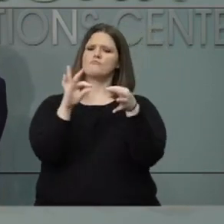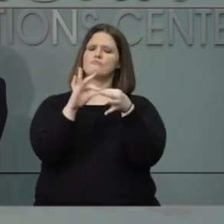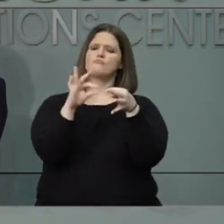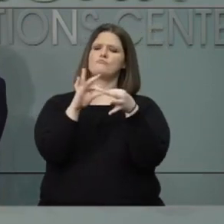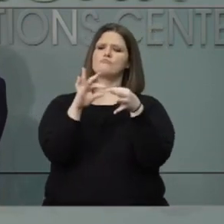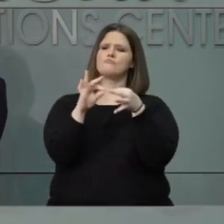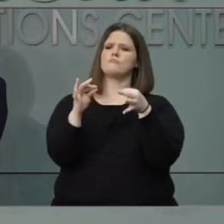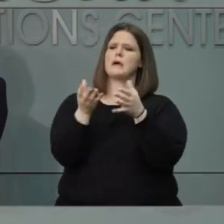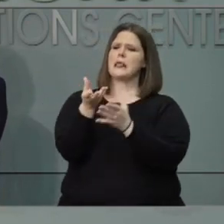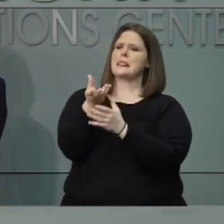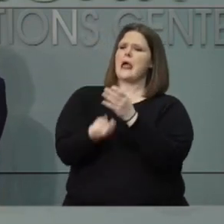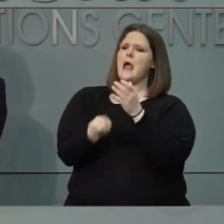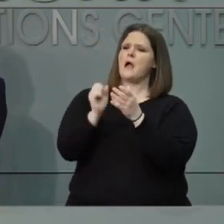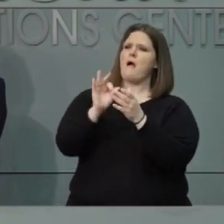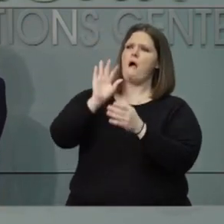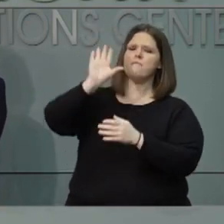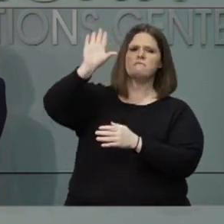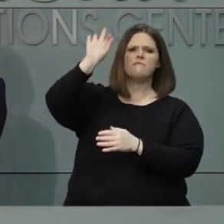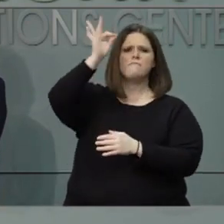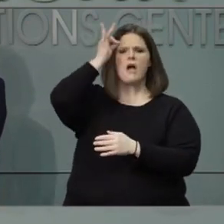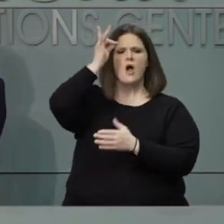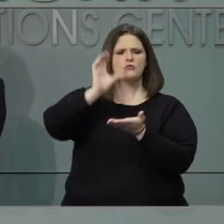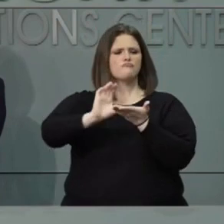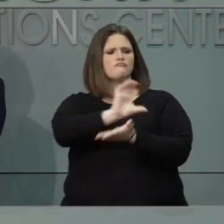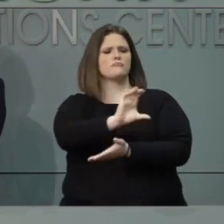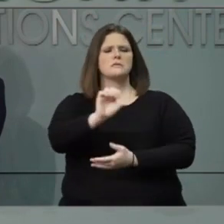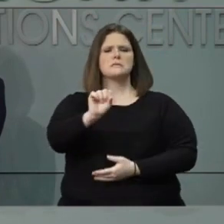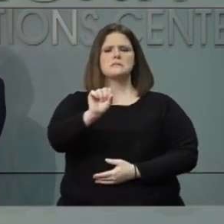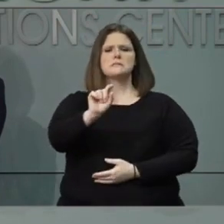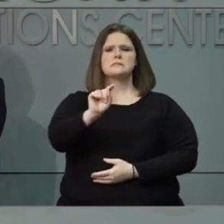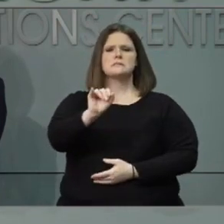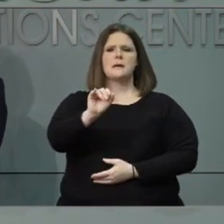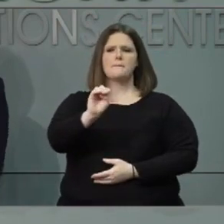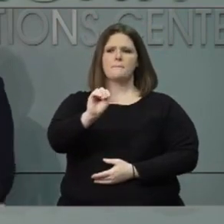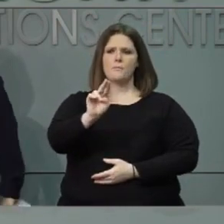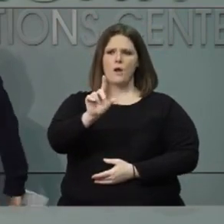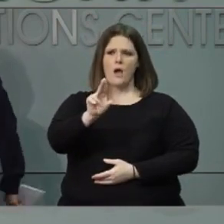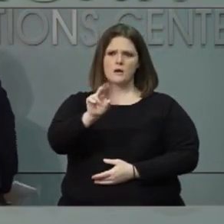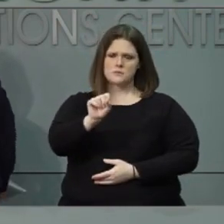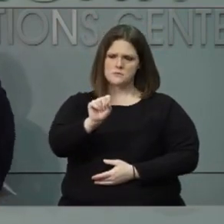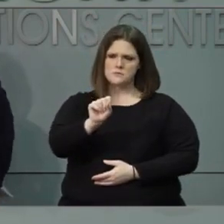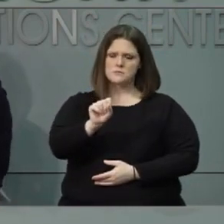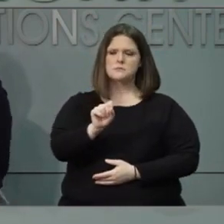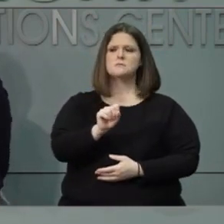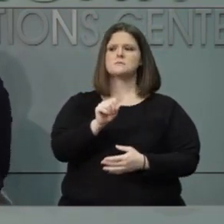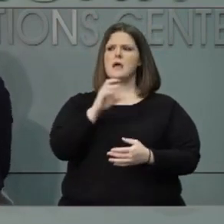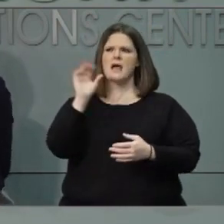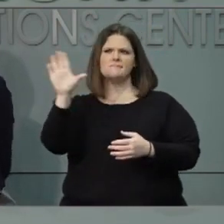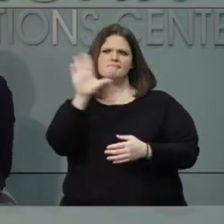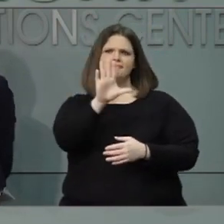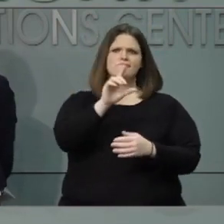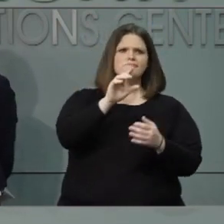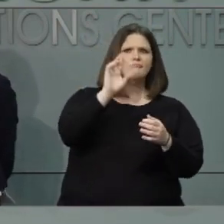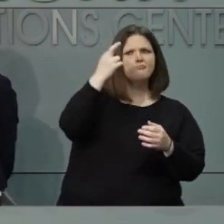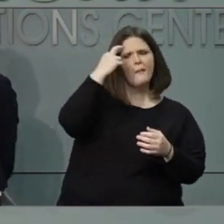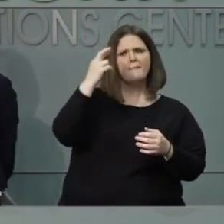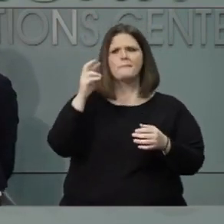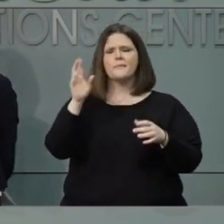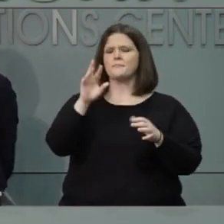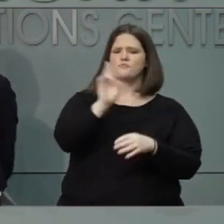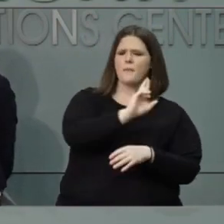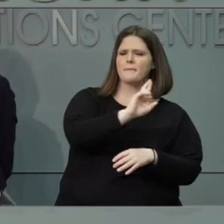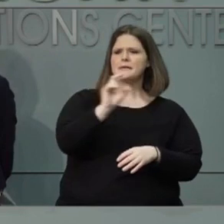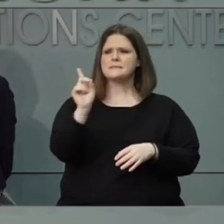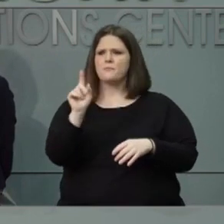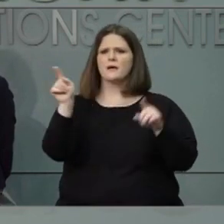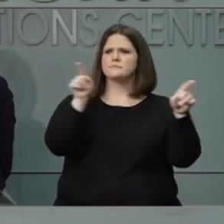a federal stimulus deal and your frustration with lawmakers and dealmakers on both sides for that. Why not call a special session here in